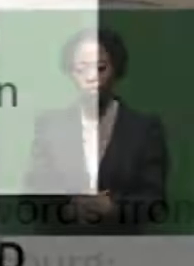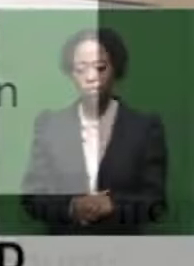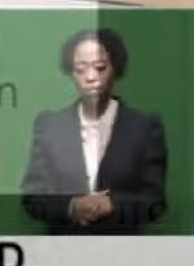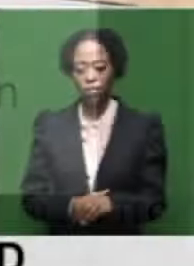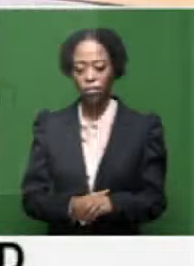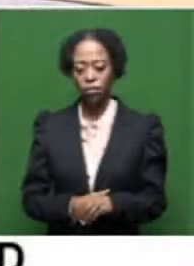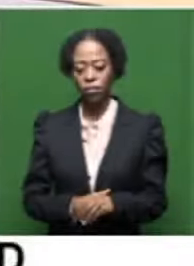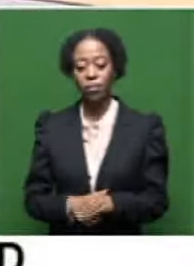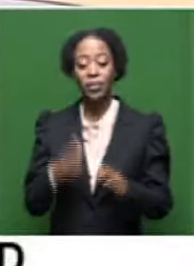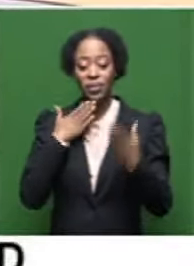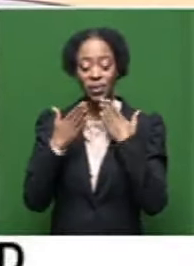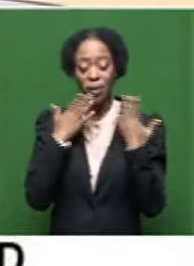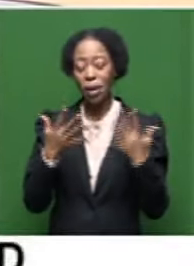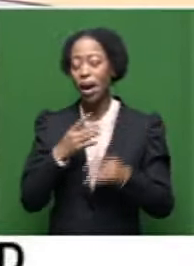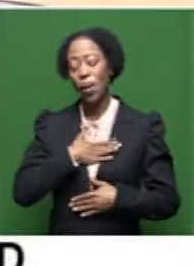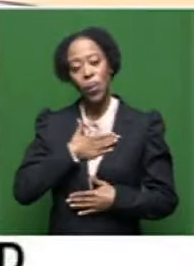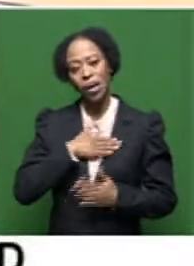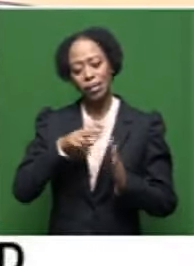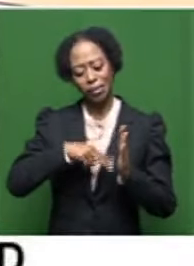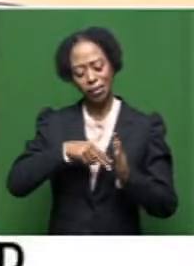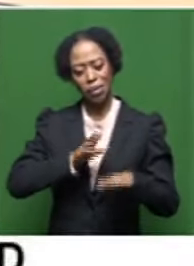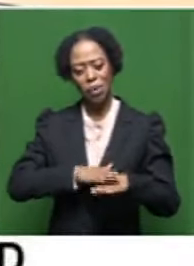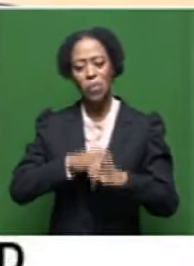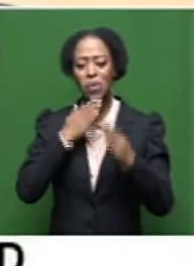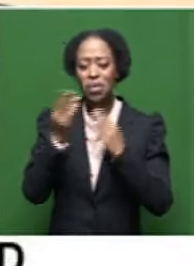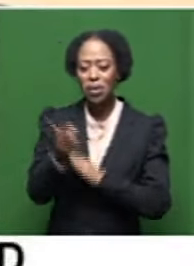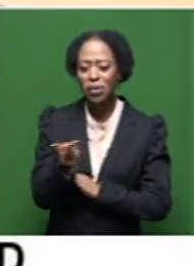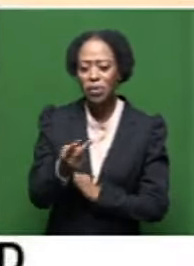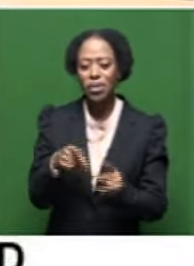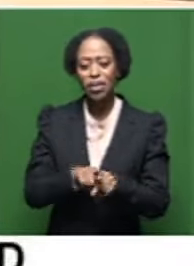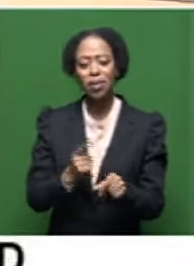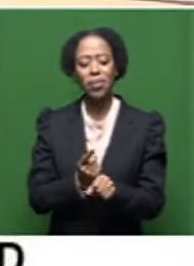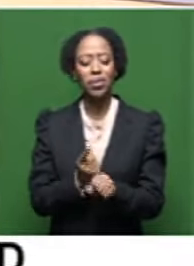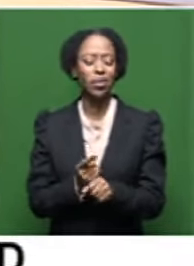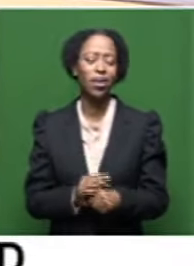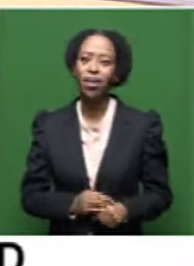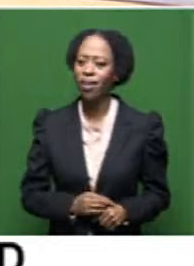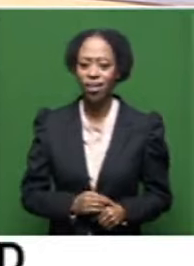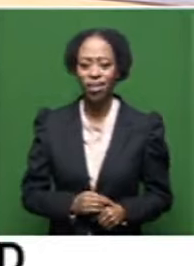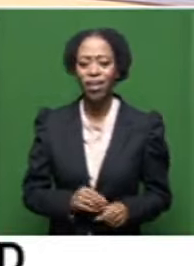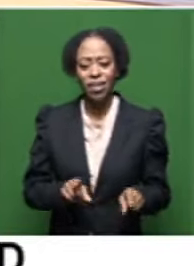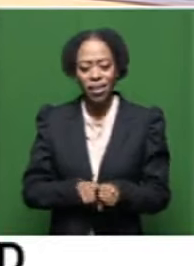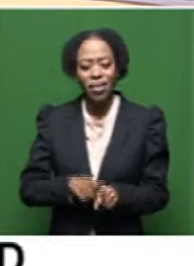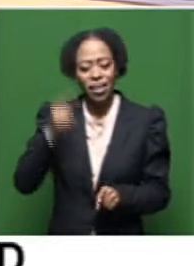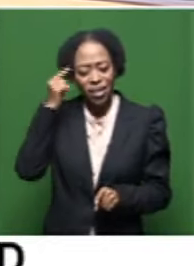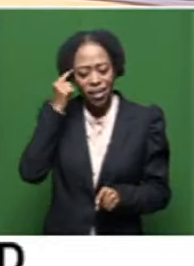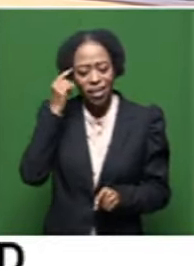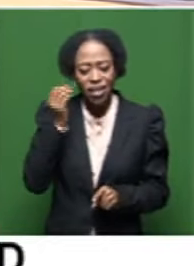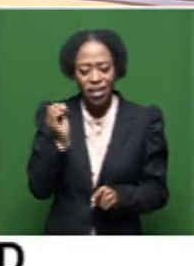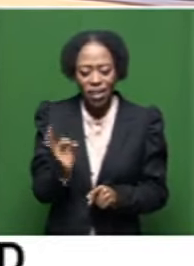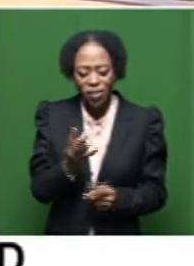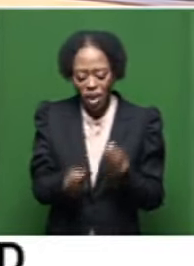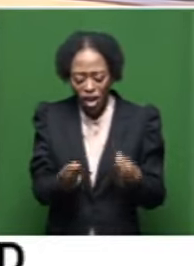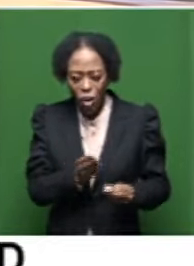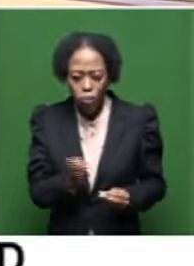so beautiful. And thank you so much to the two of you as well this morning. And I think if there's a little kid